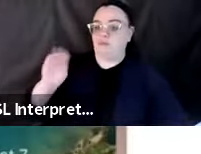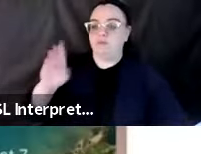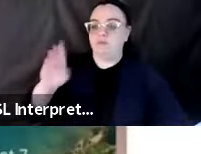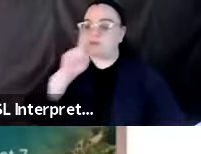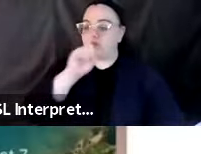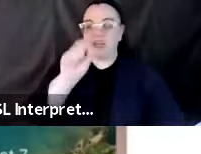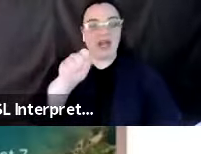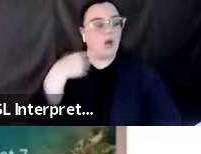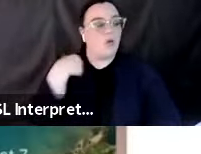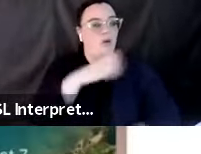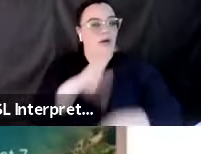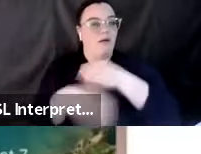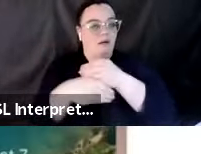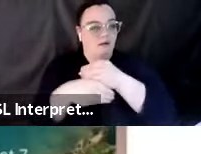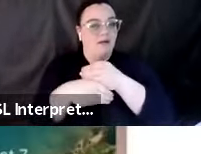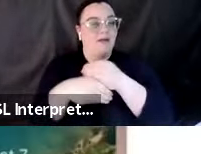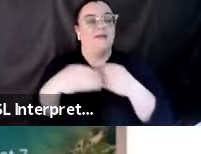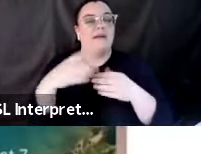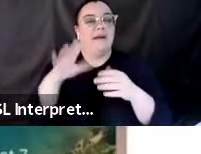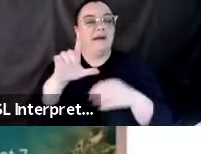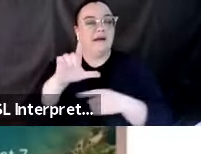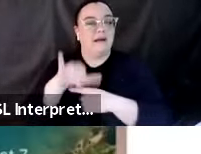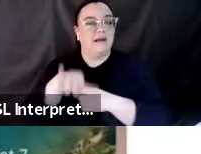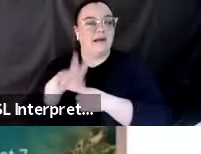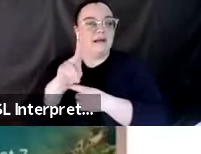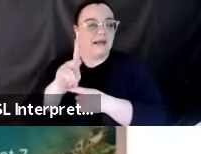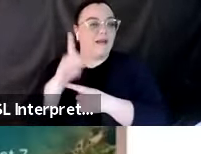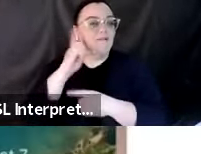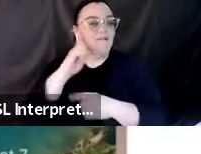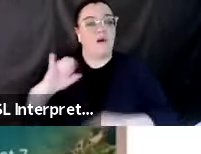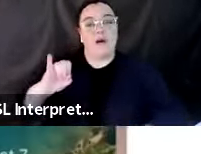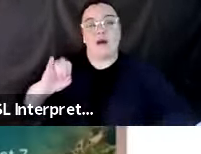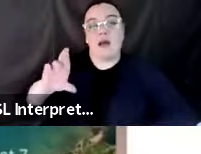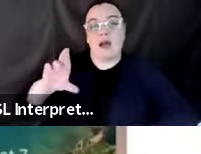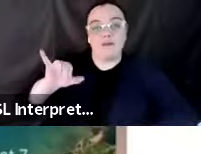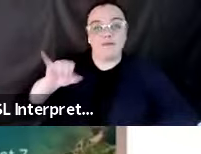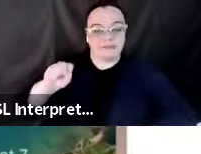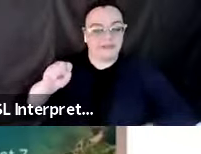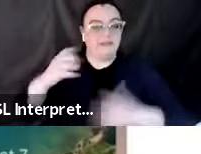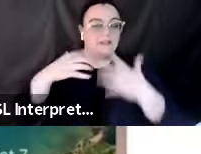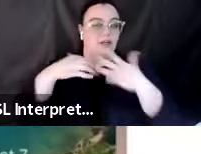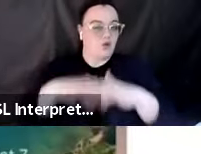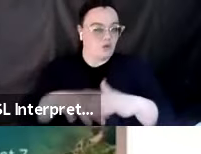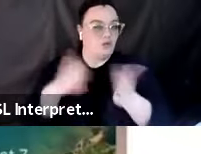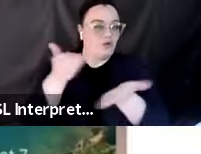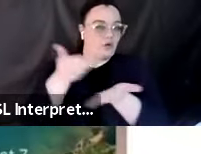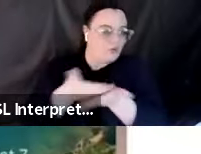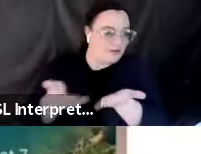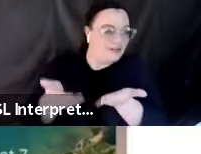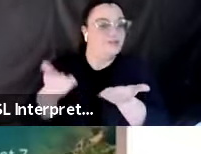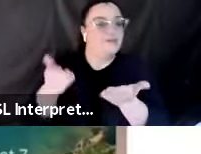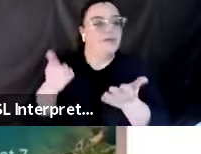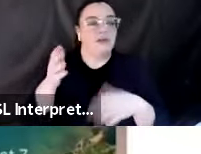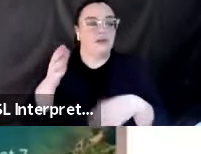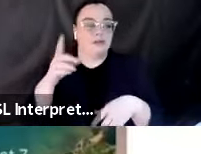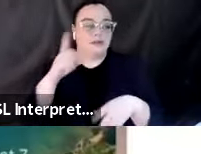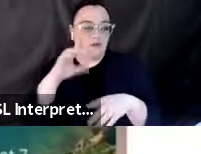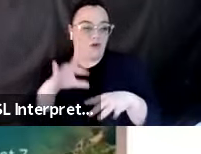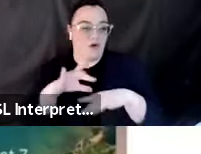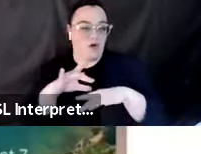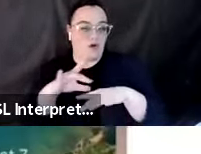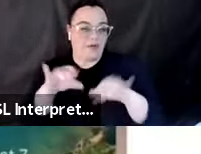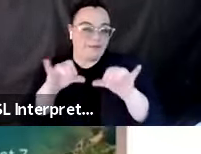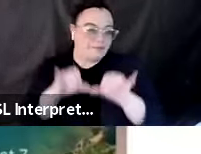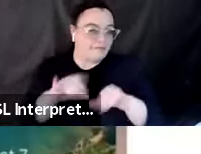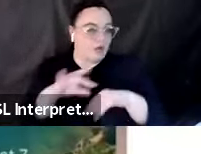Research Institutions for Seismology, or IRIS. And they have developed a considerable number of resources and also have a lot of animations